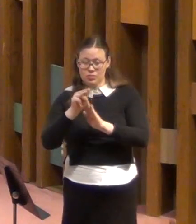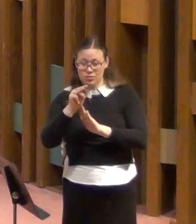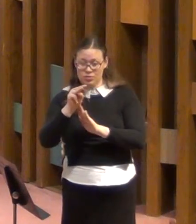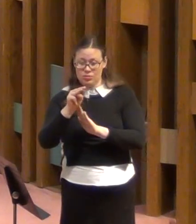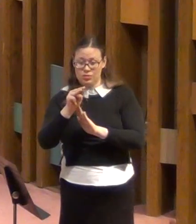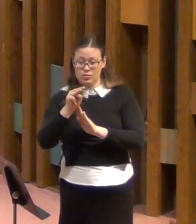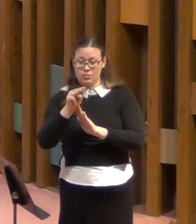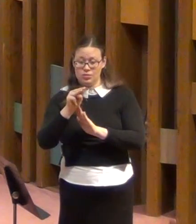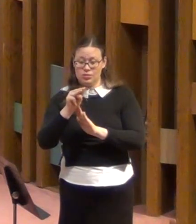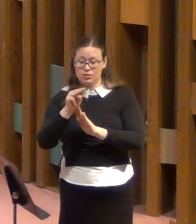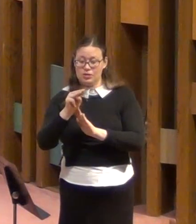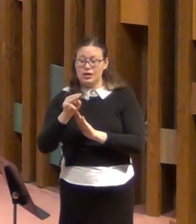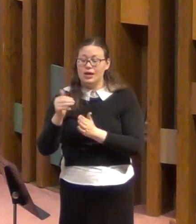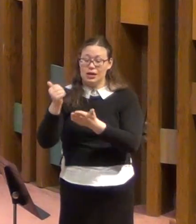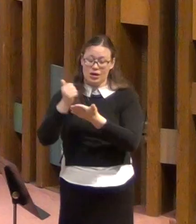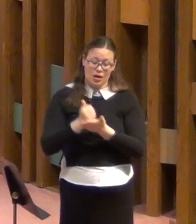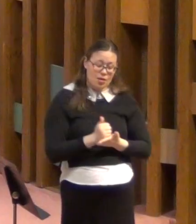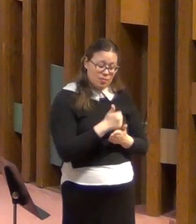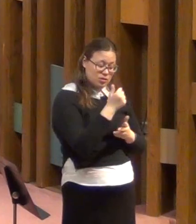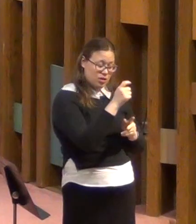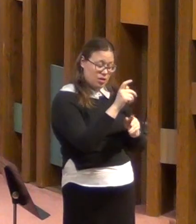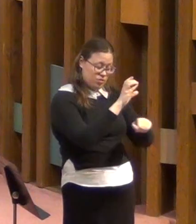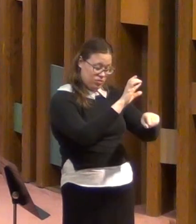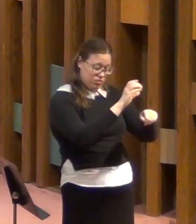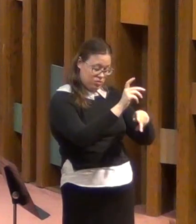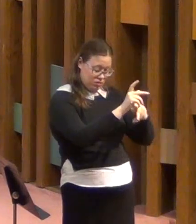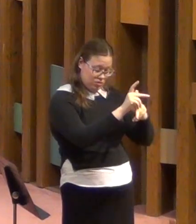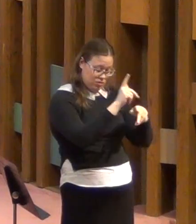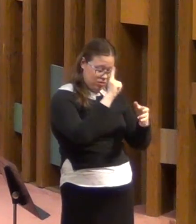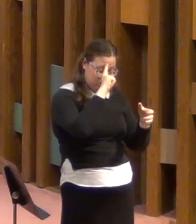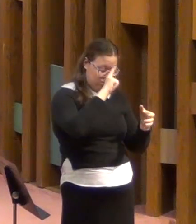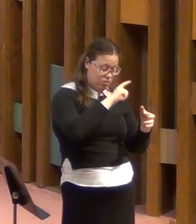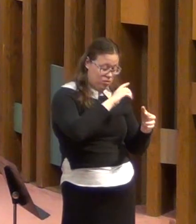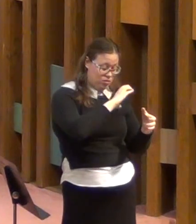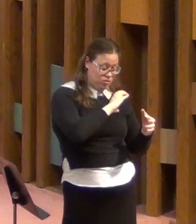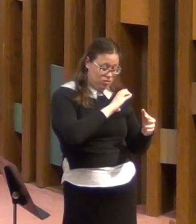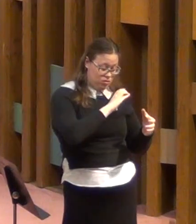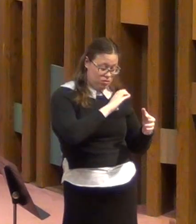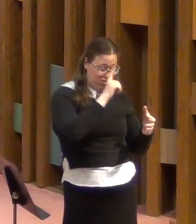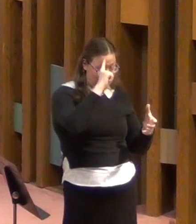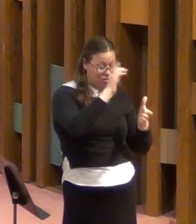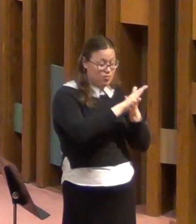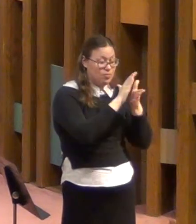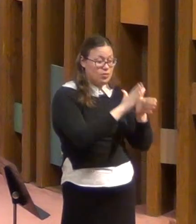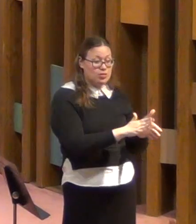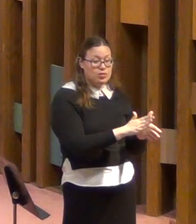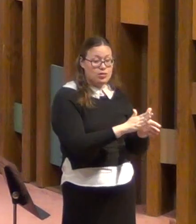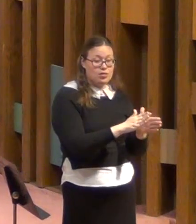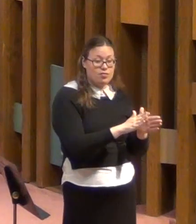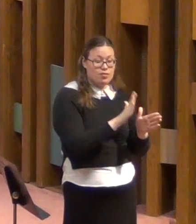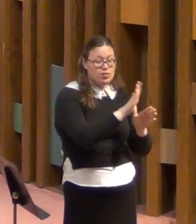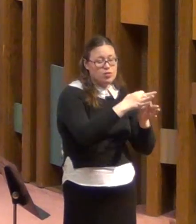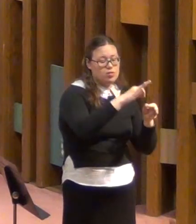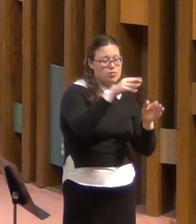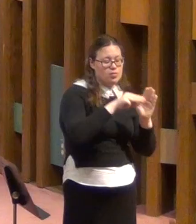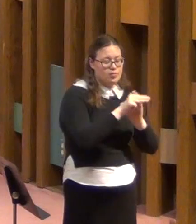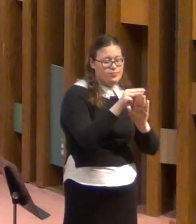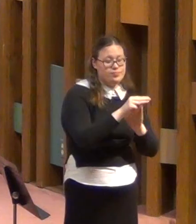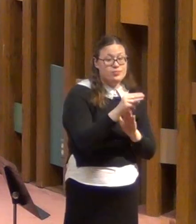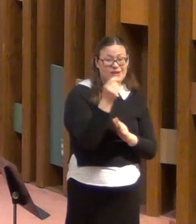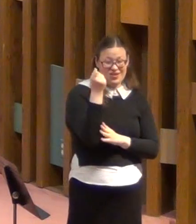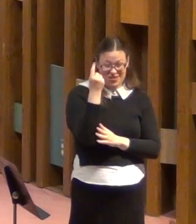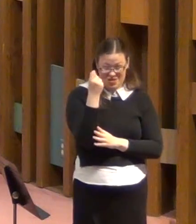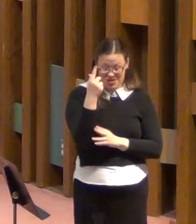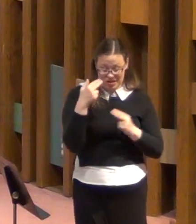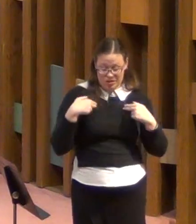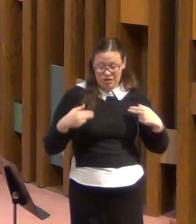his own and the maturity of the believers in Corinth. Now, we're familiar with human nature.